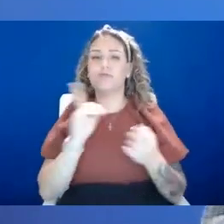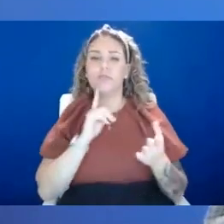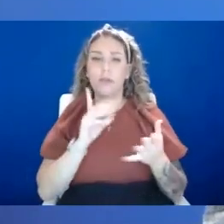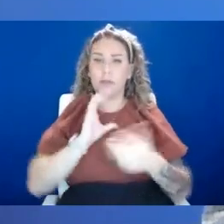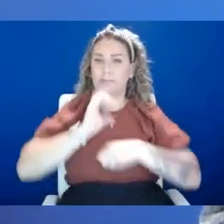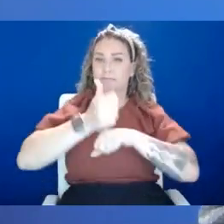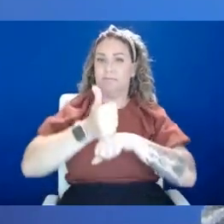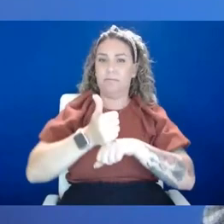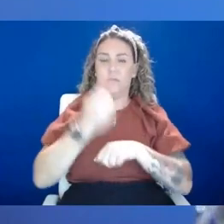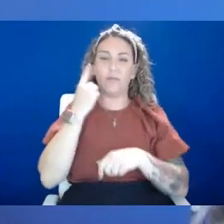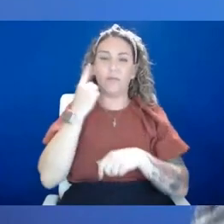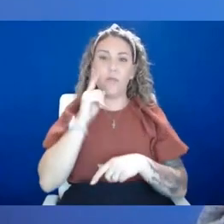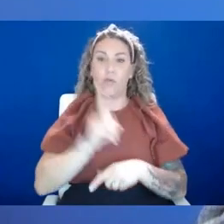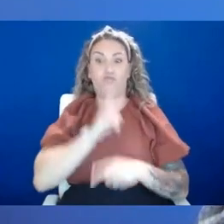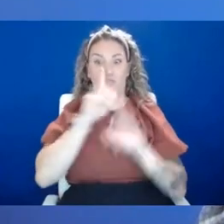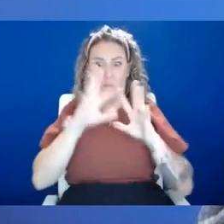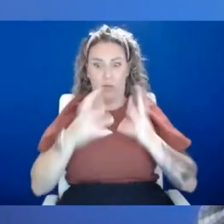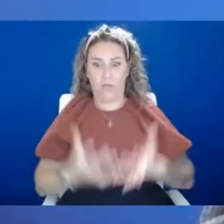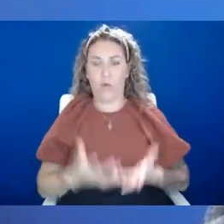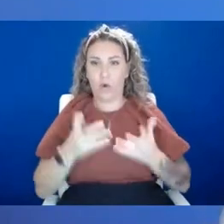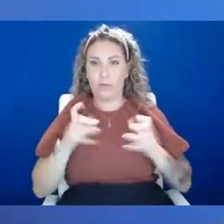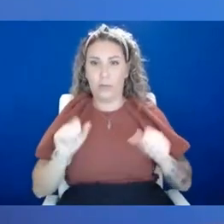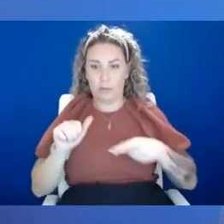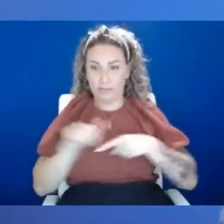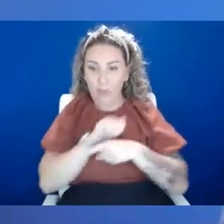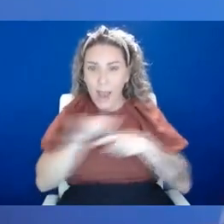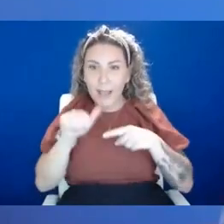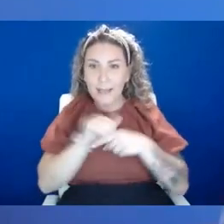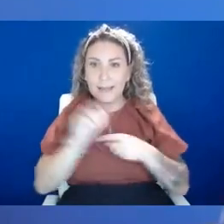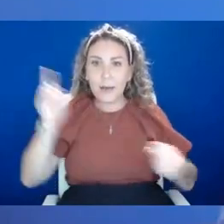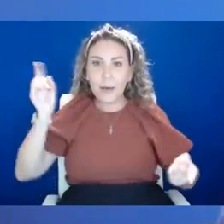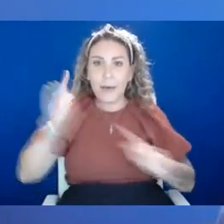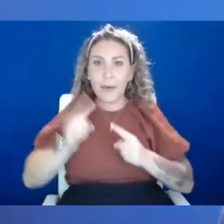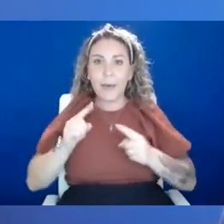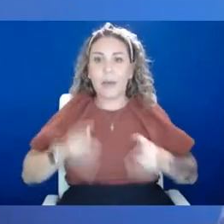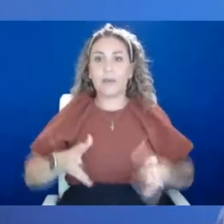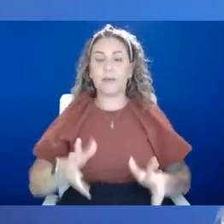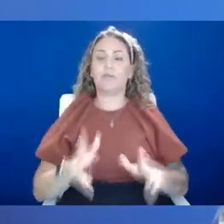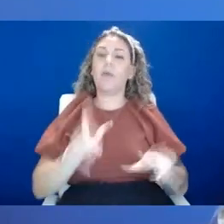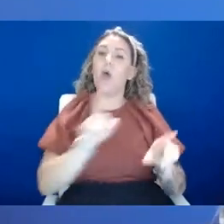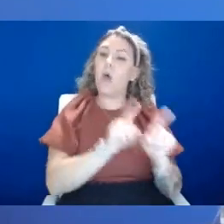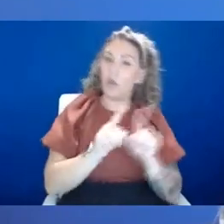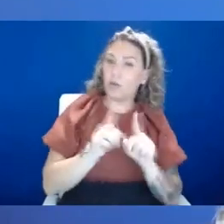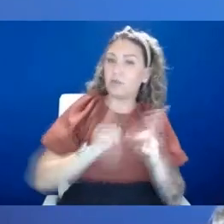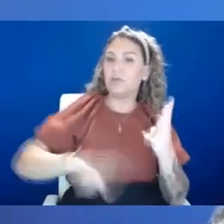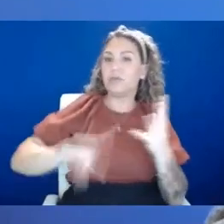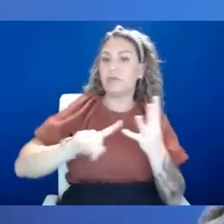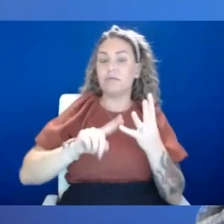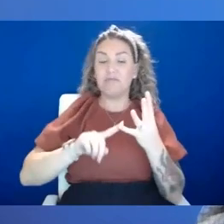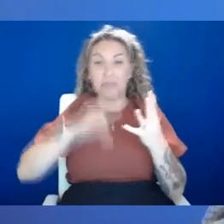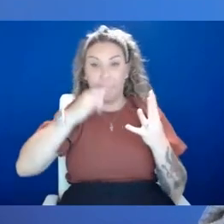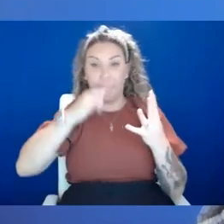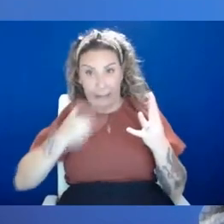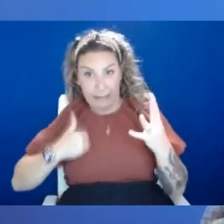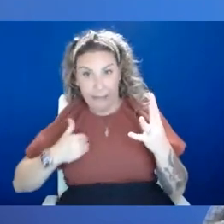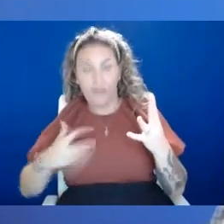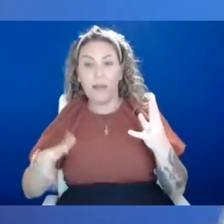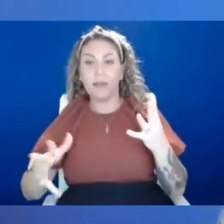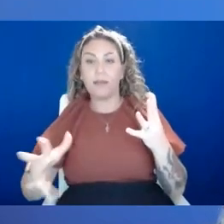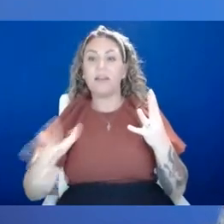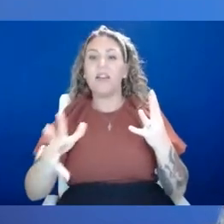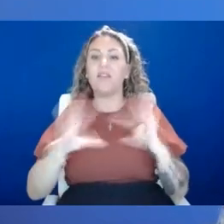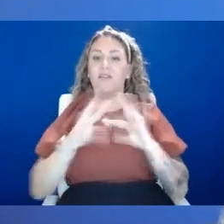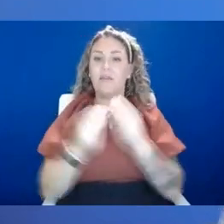the real world so that they can practice decreasing that anxiety. We also, um, for children with anxiety, do a lot of family therapy, working with